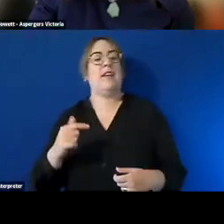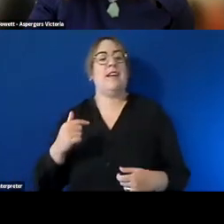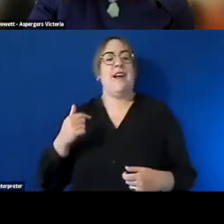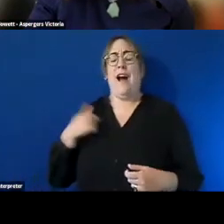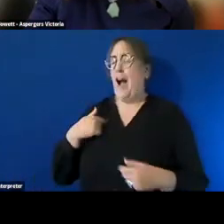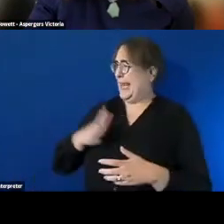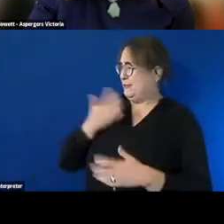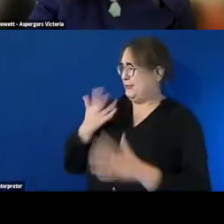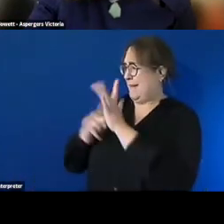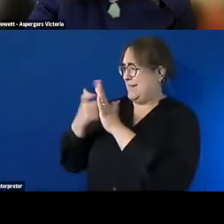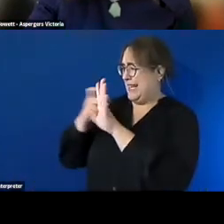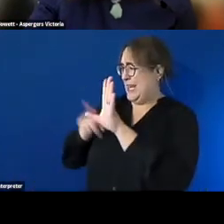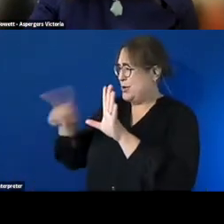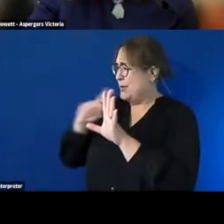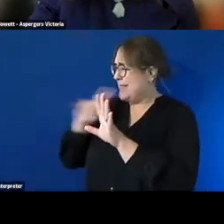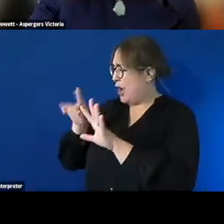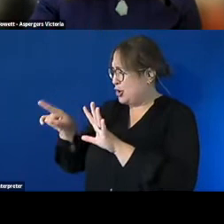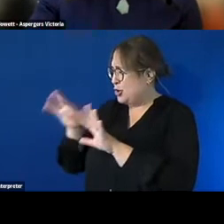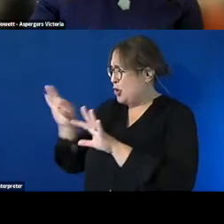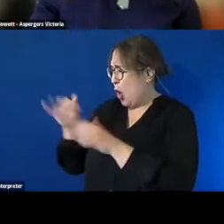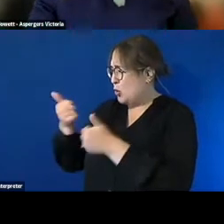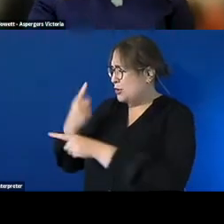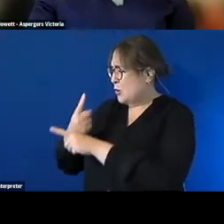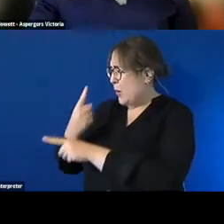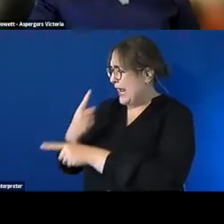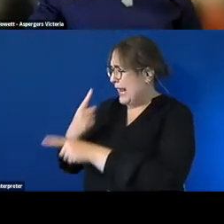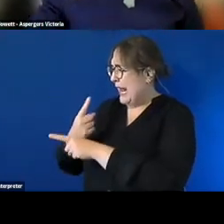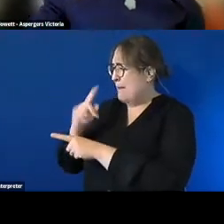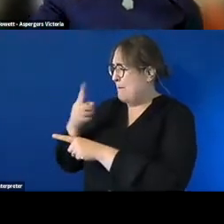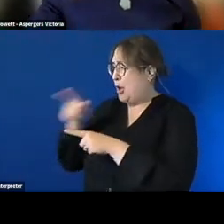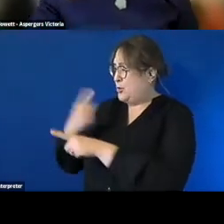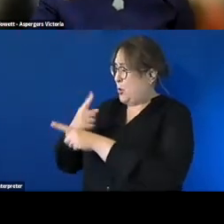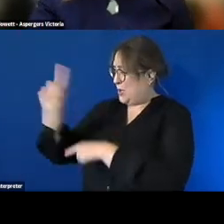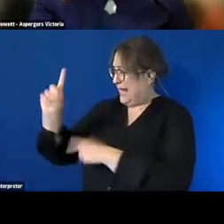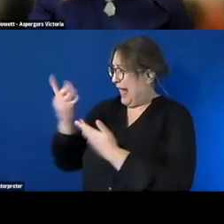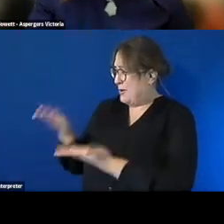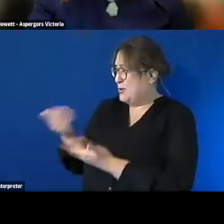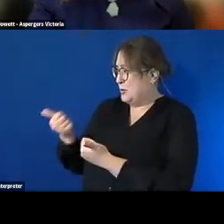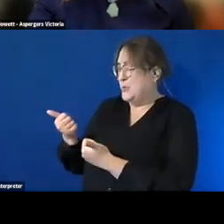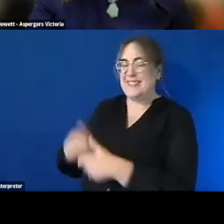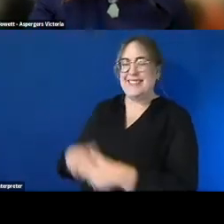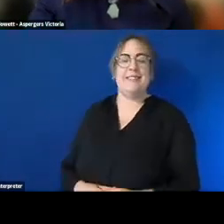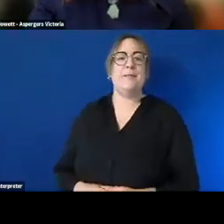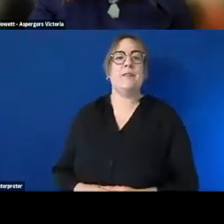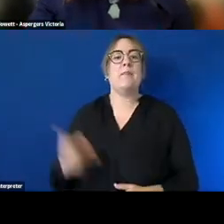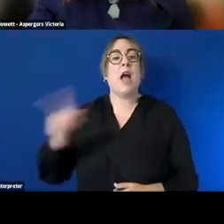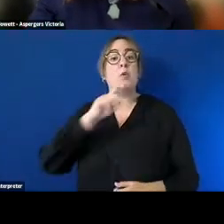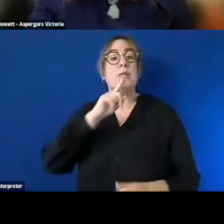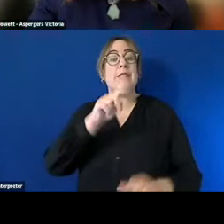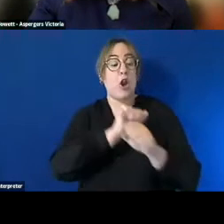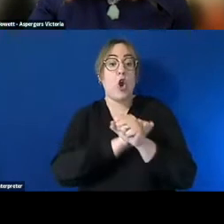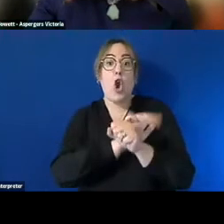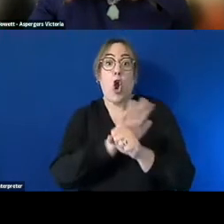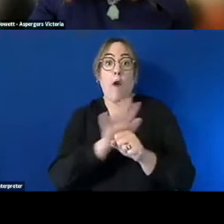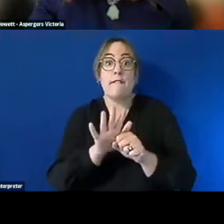um speaker or a good speaker um you raise a good point though about covert you know a lot of